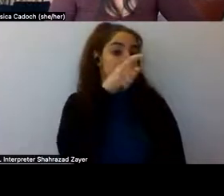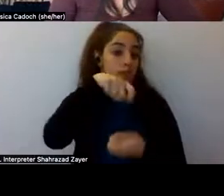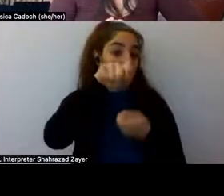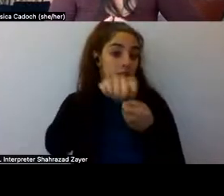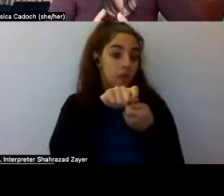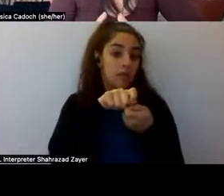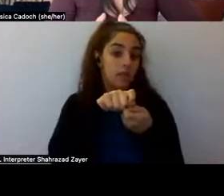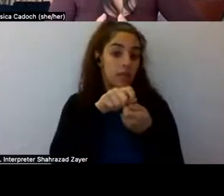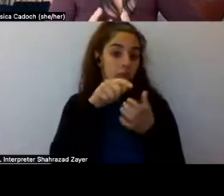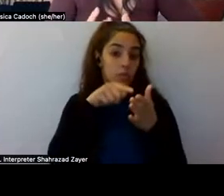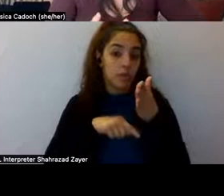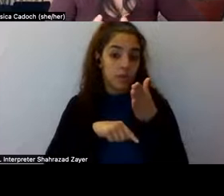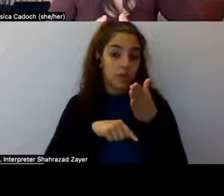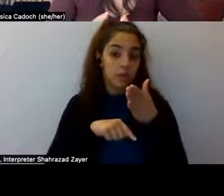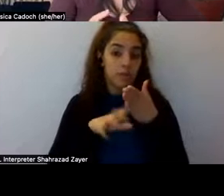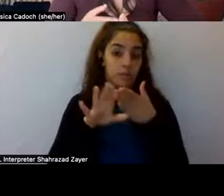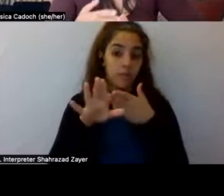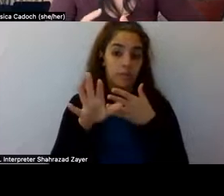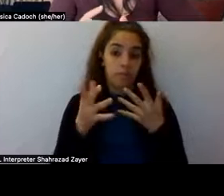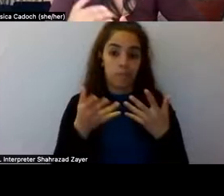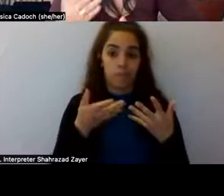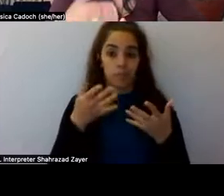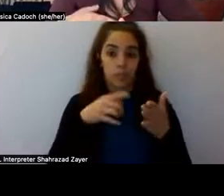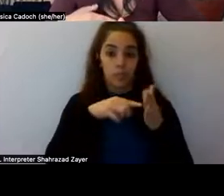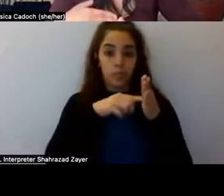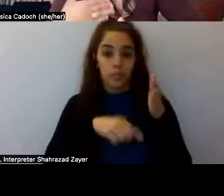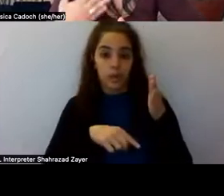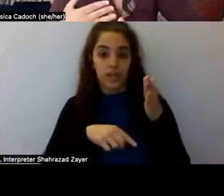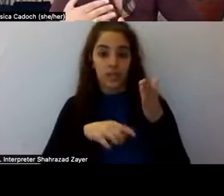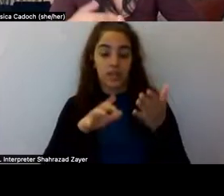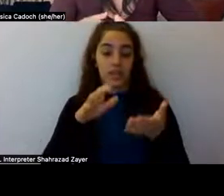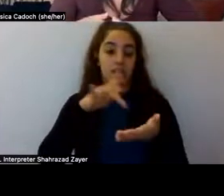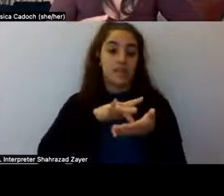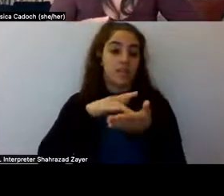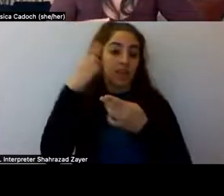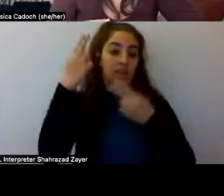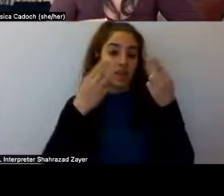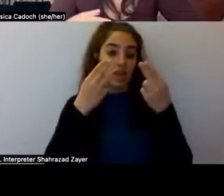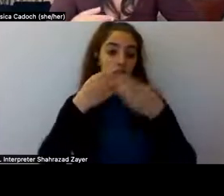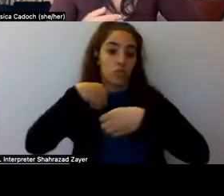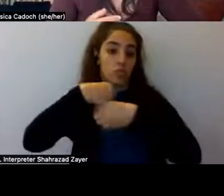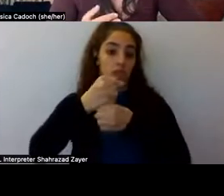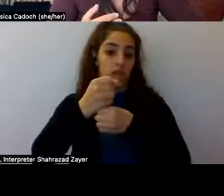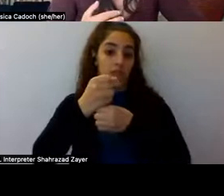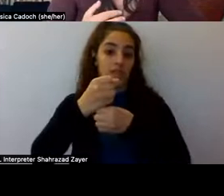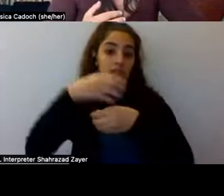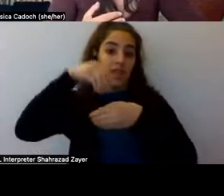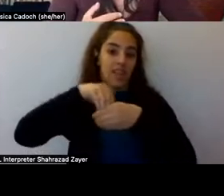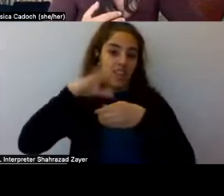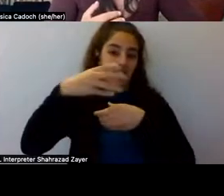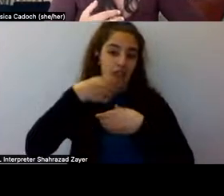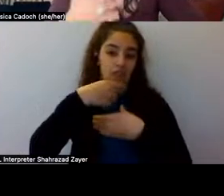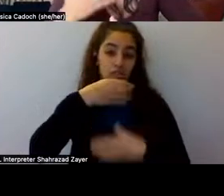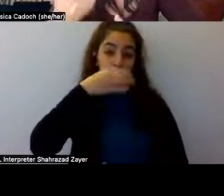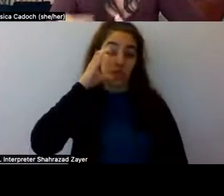uh, uh, what drink, what, what psychedelics were composed in, um, in the, the drink called Soma. Um,